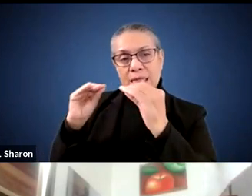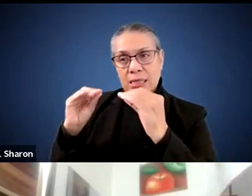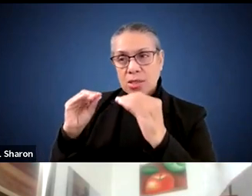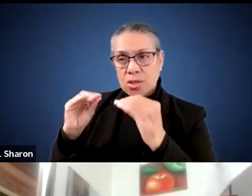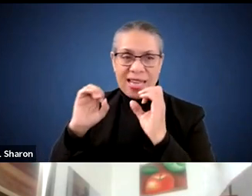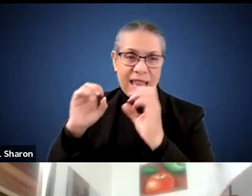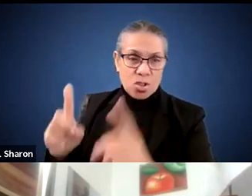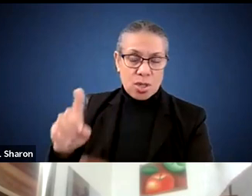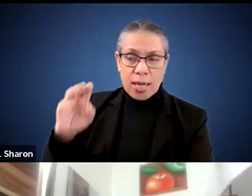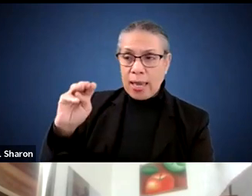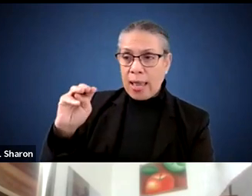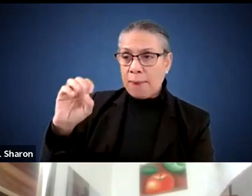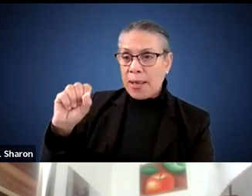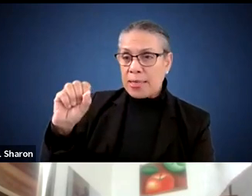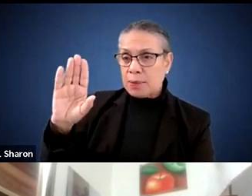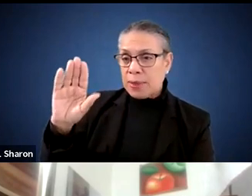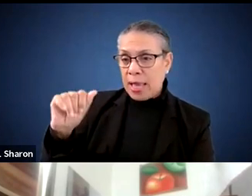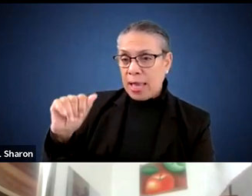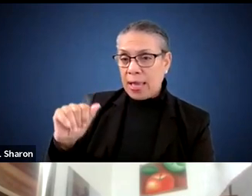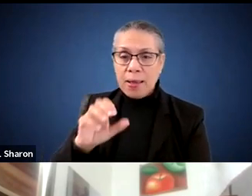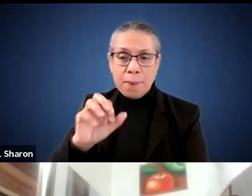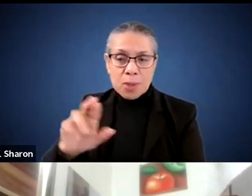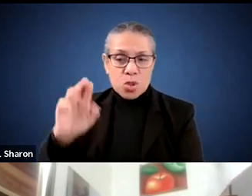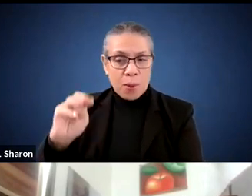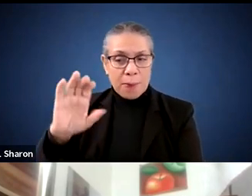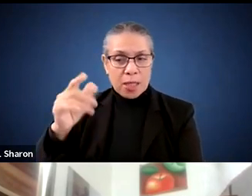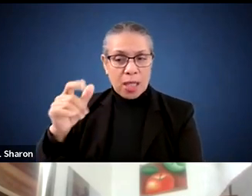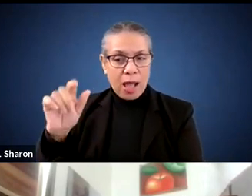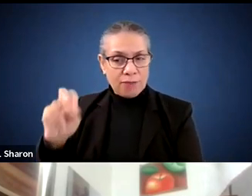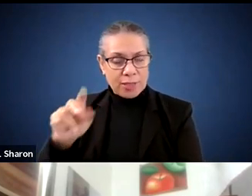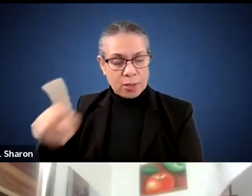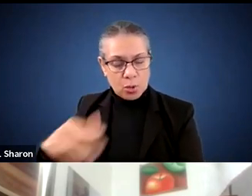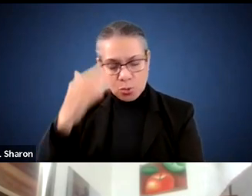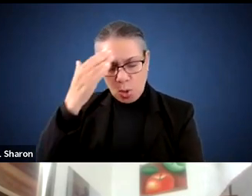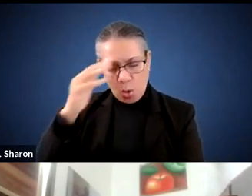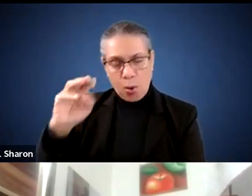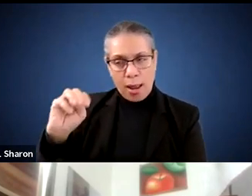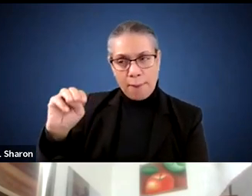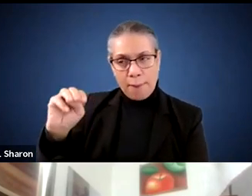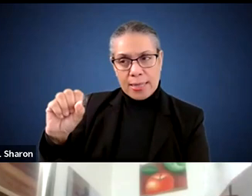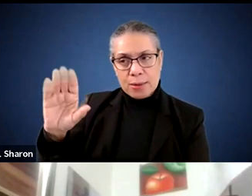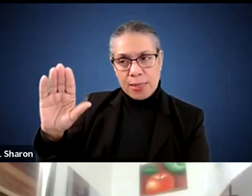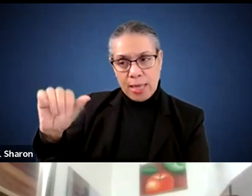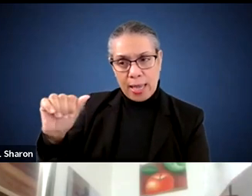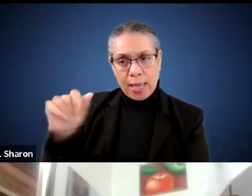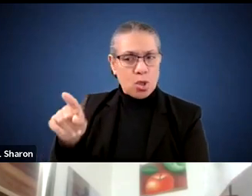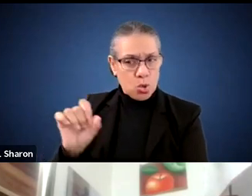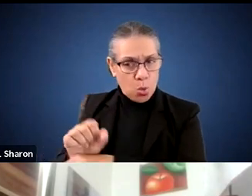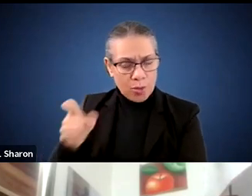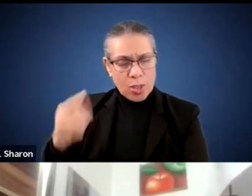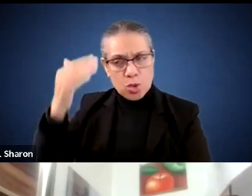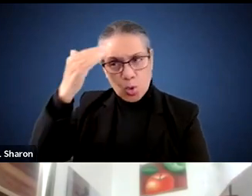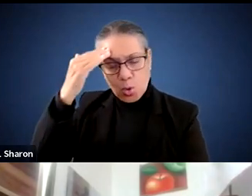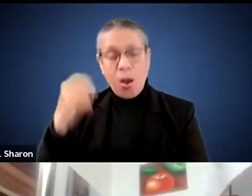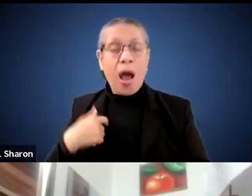would hope, and Mr. McLaughlin, I'm going to look for you for guidance on this, because no one is more of an expert of MSBA than you, including having worked there. I